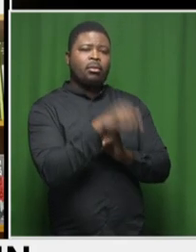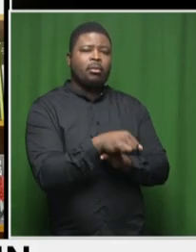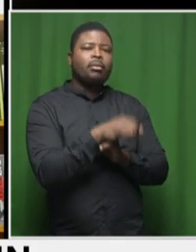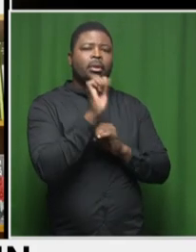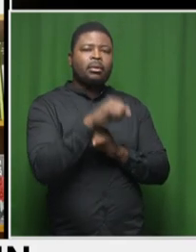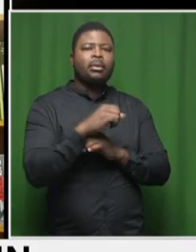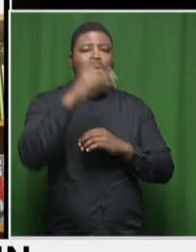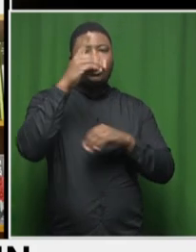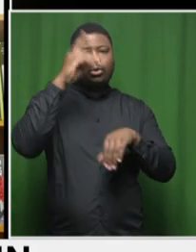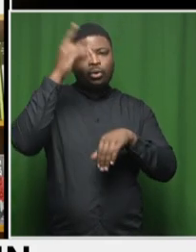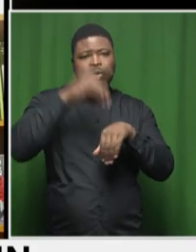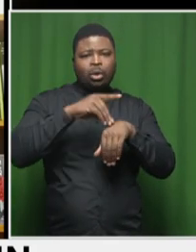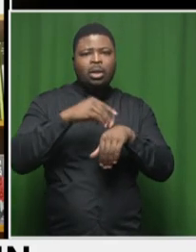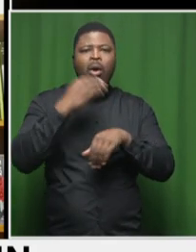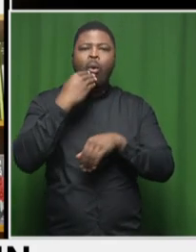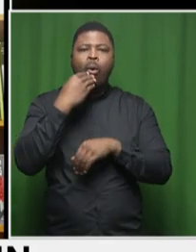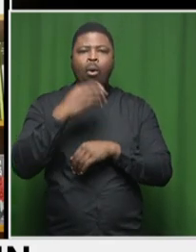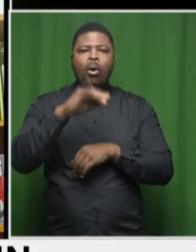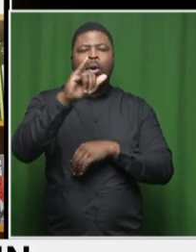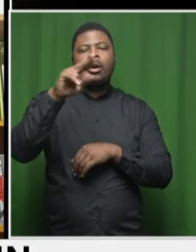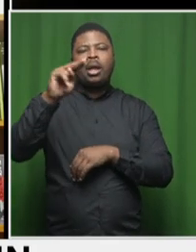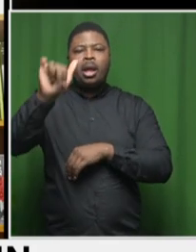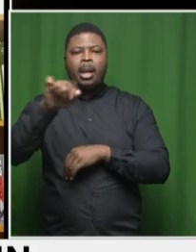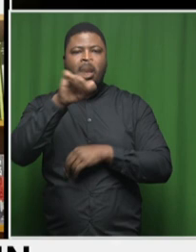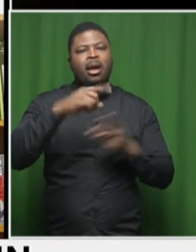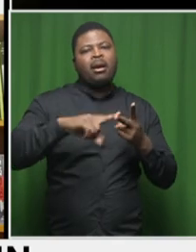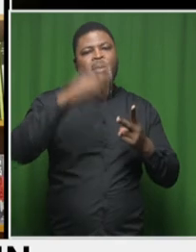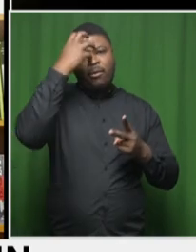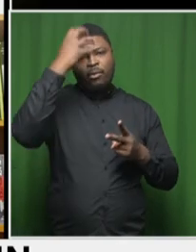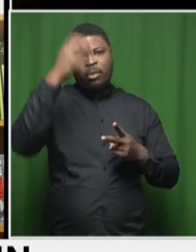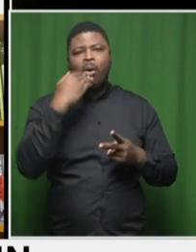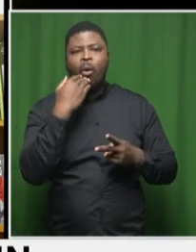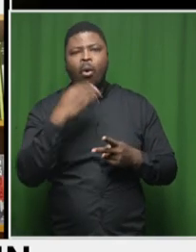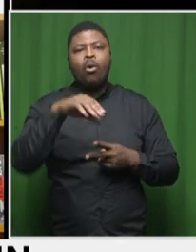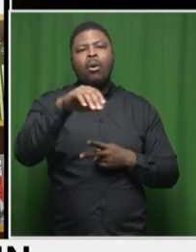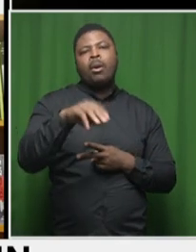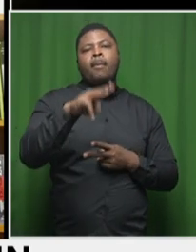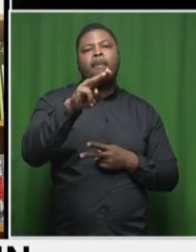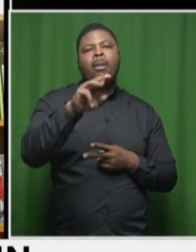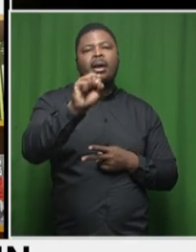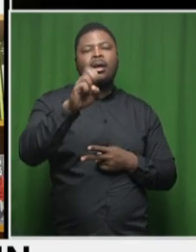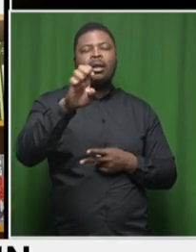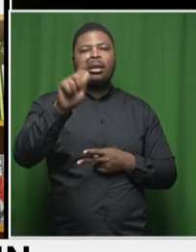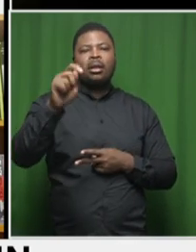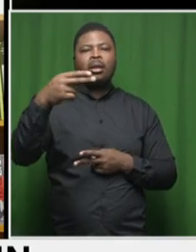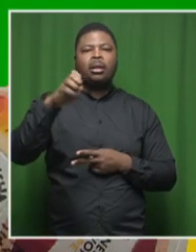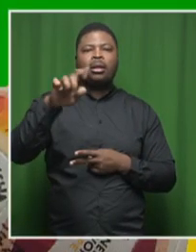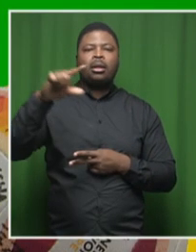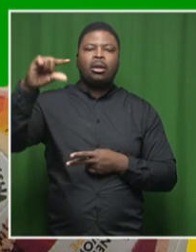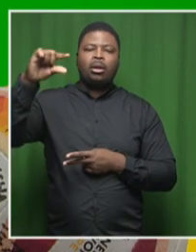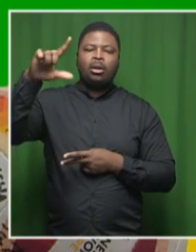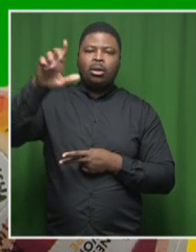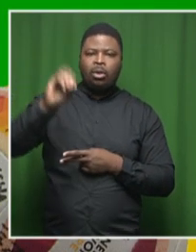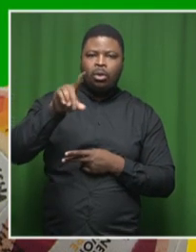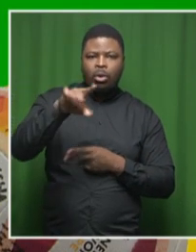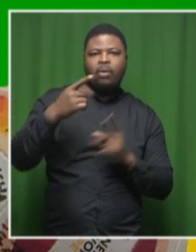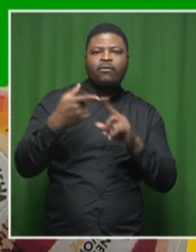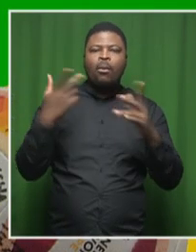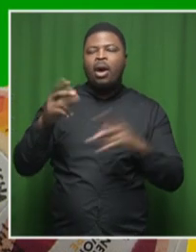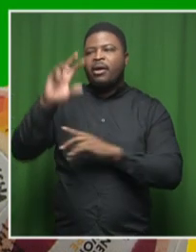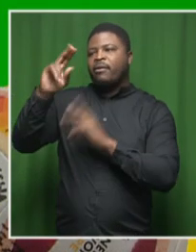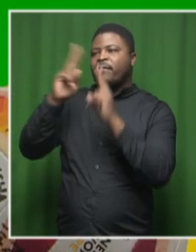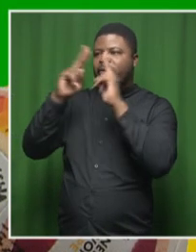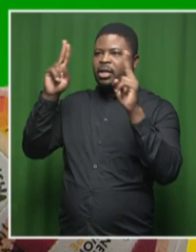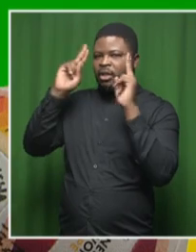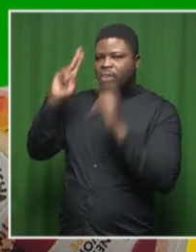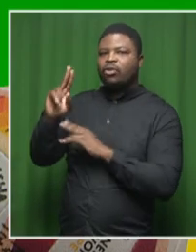program, Dr. Inah Ghos, governance analyst and professor, uh, Setolejo Matabisi, who's a political analyst from the university of the free state talking to us